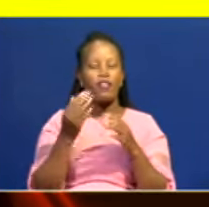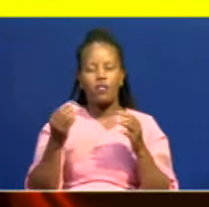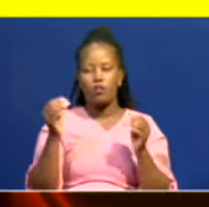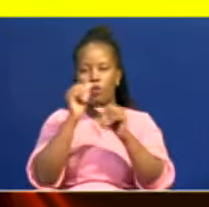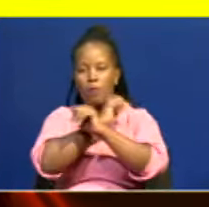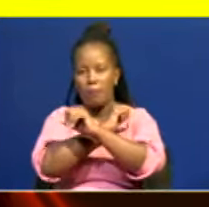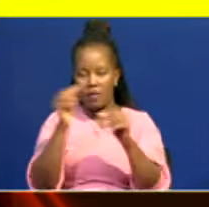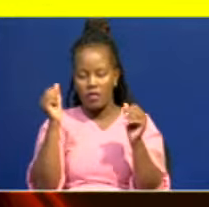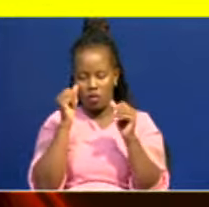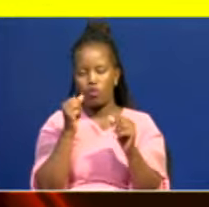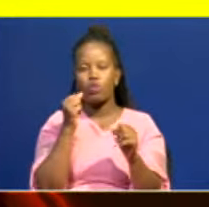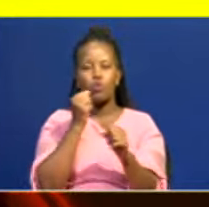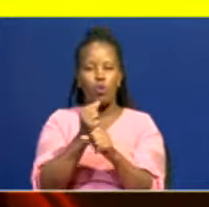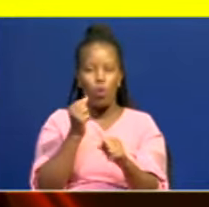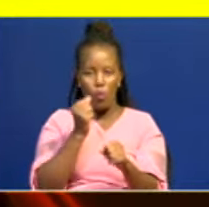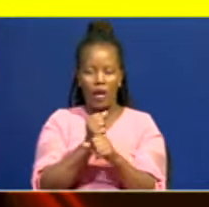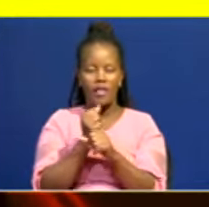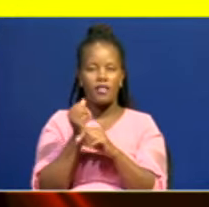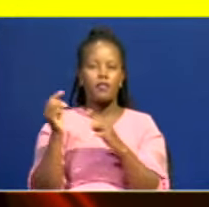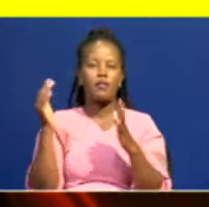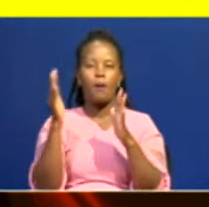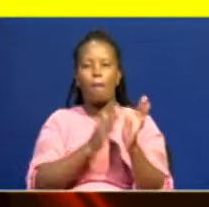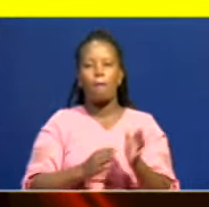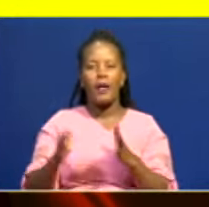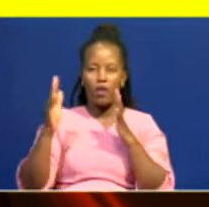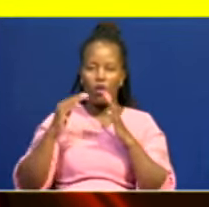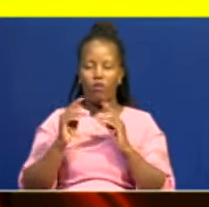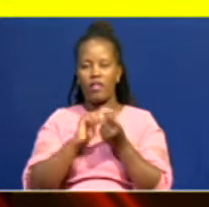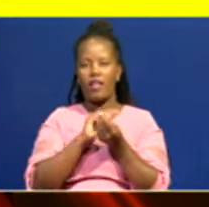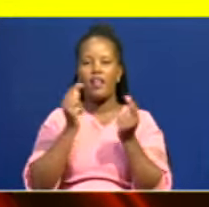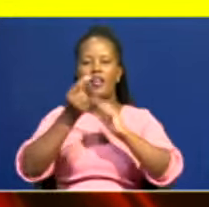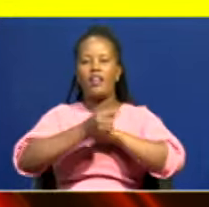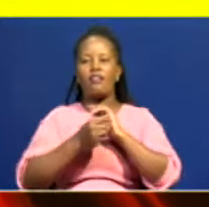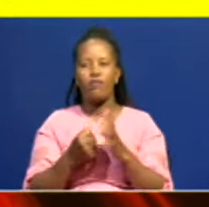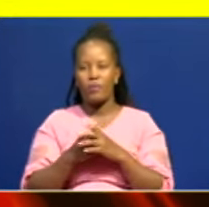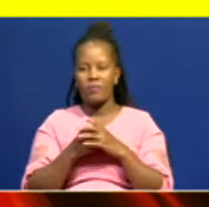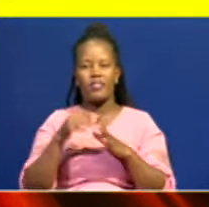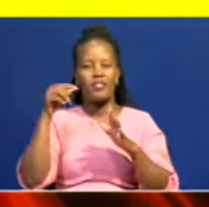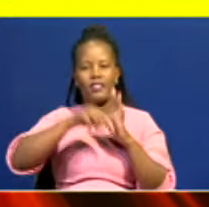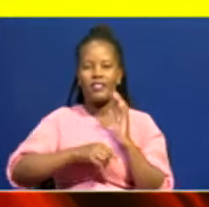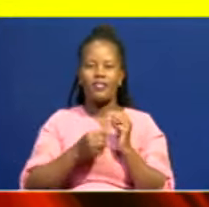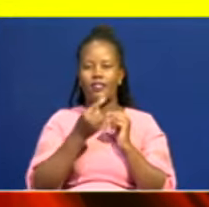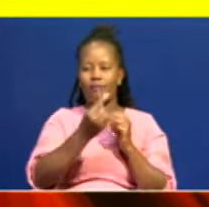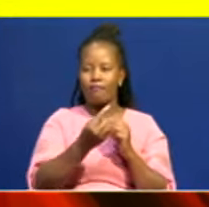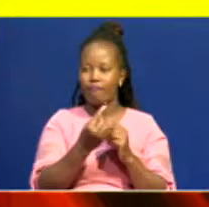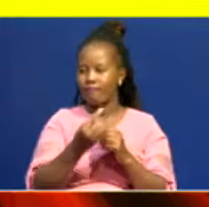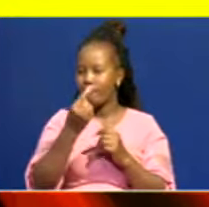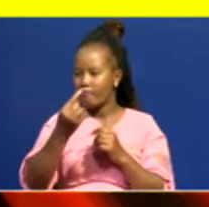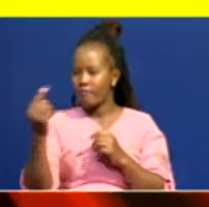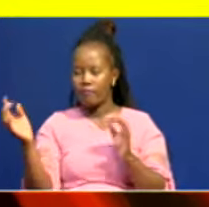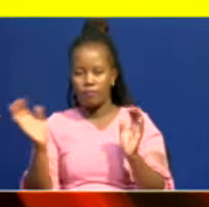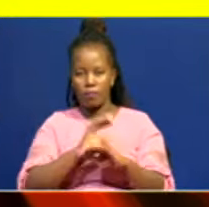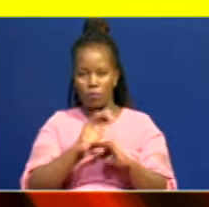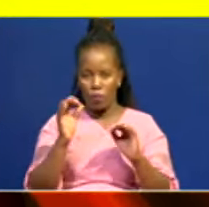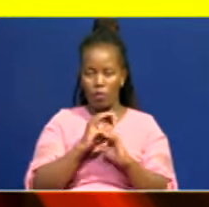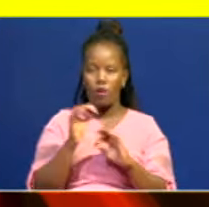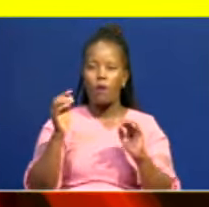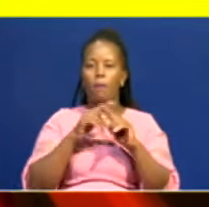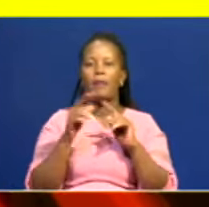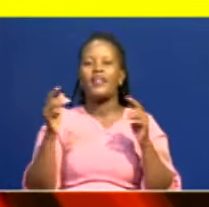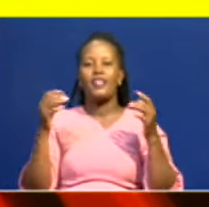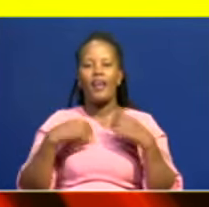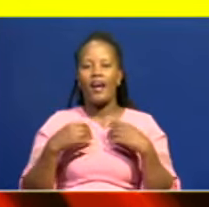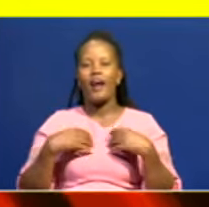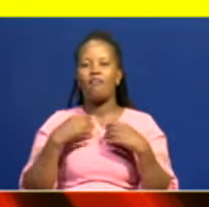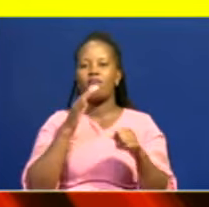on Education Reforms. I don't have to go to each and every one of them, but, you know, there are far-reaching